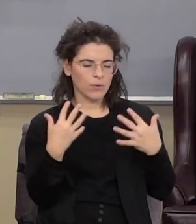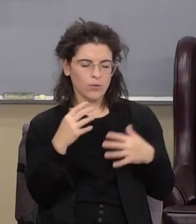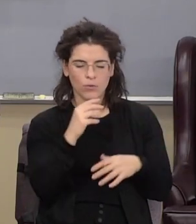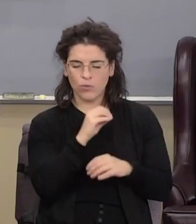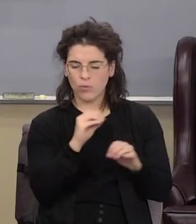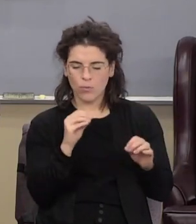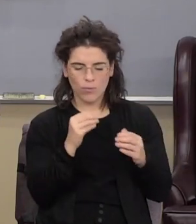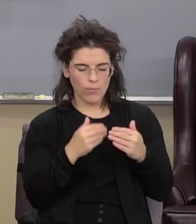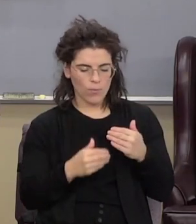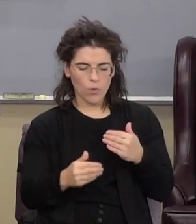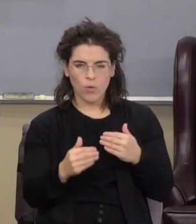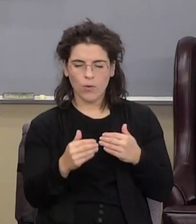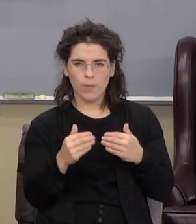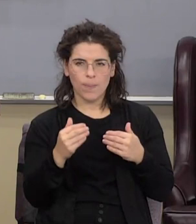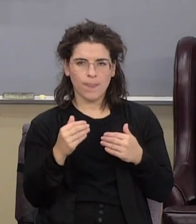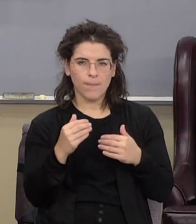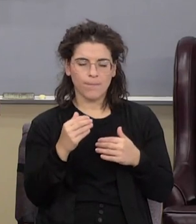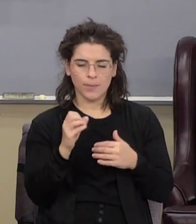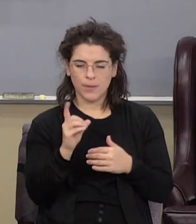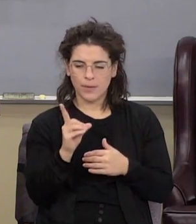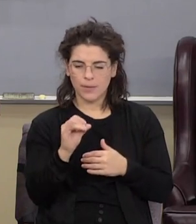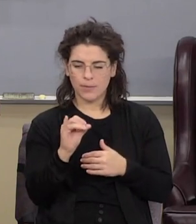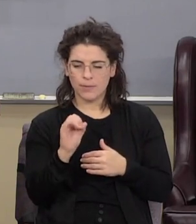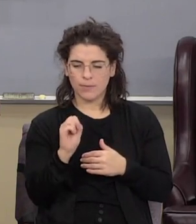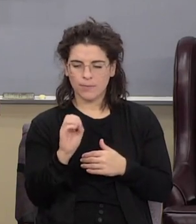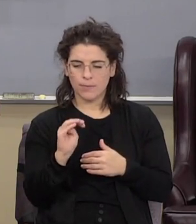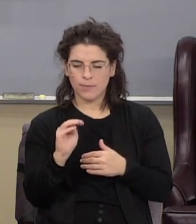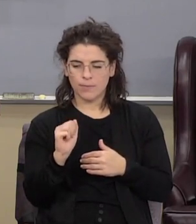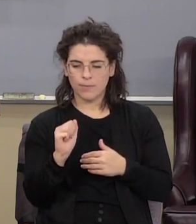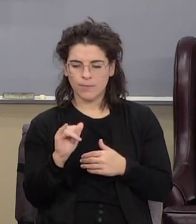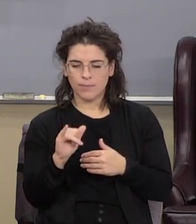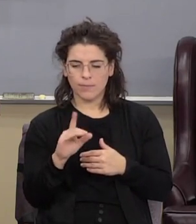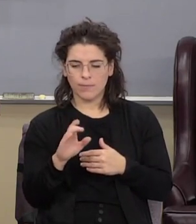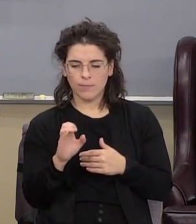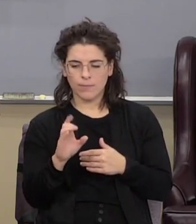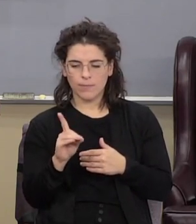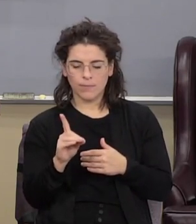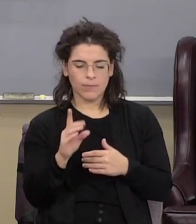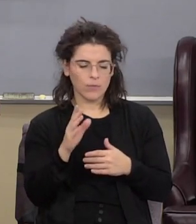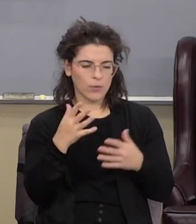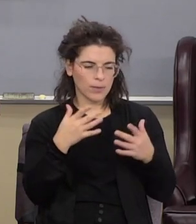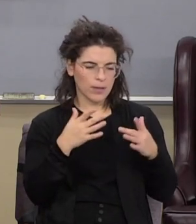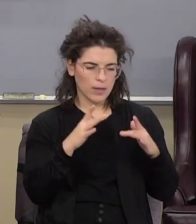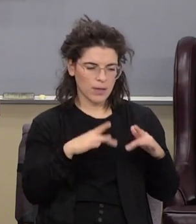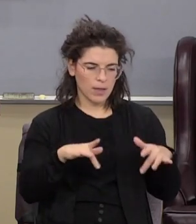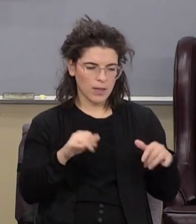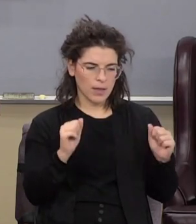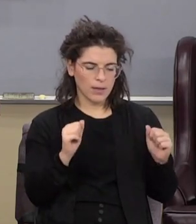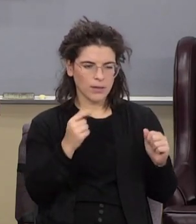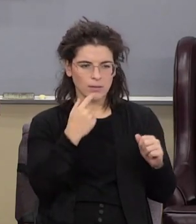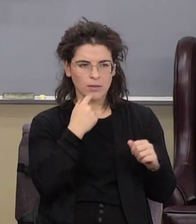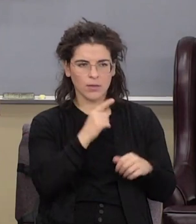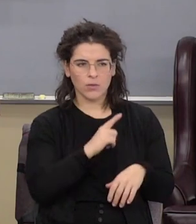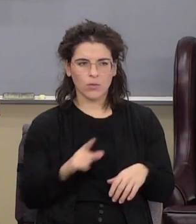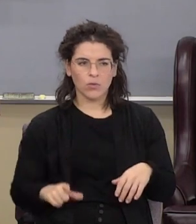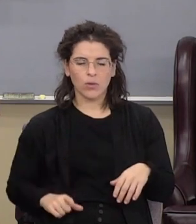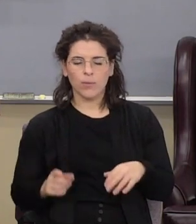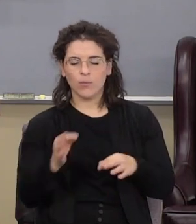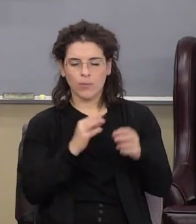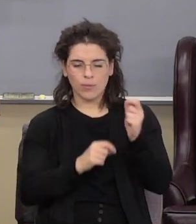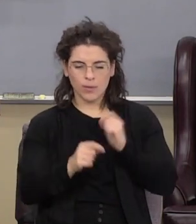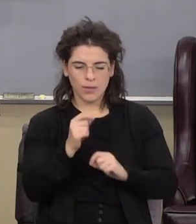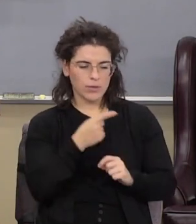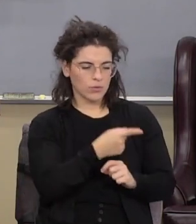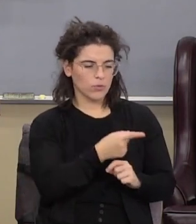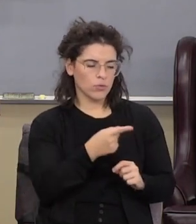nor be dismayed neither shall they be lacking saith the Lord he's telling the leaders of Israel I'm going to replace you dudes with some